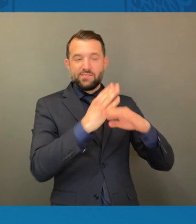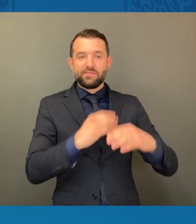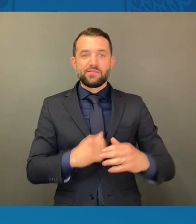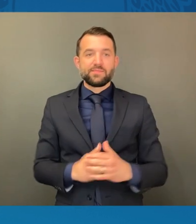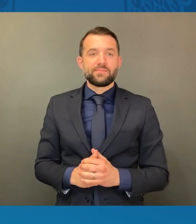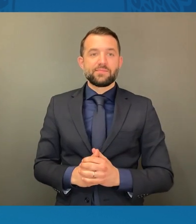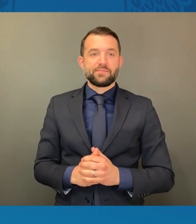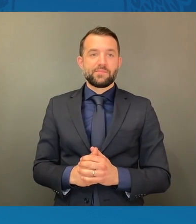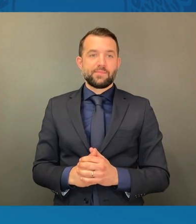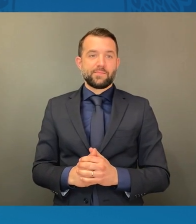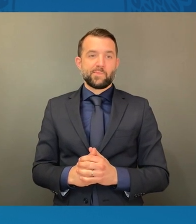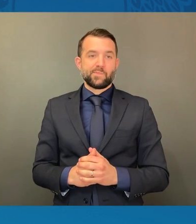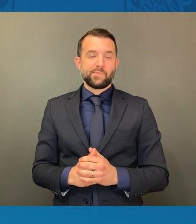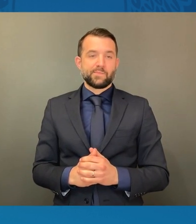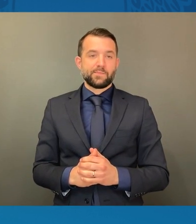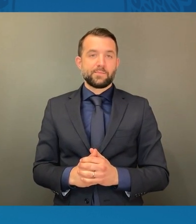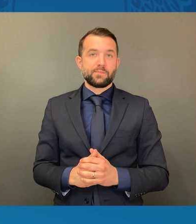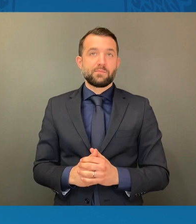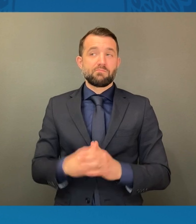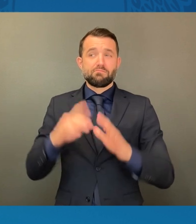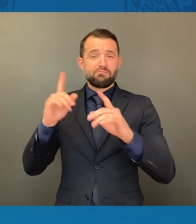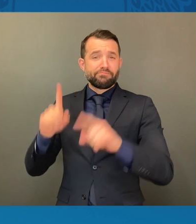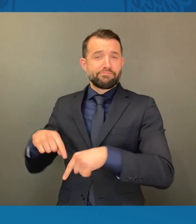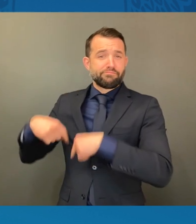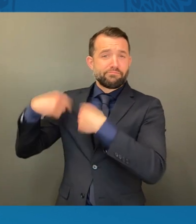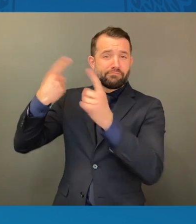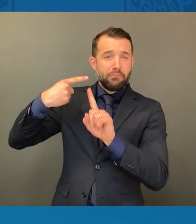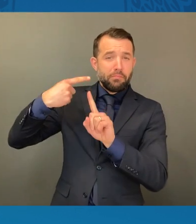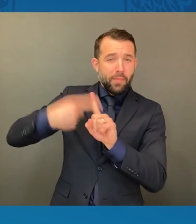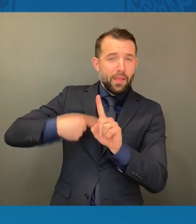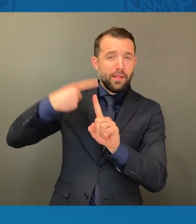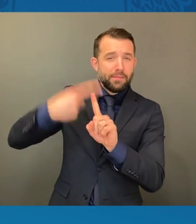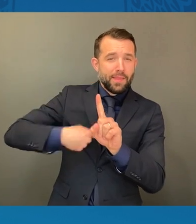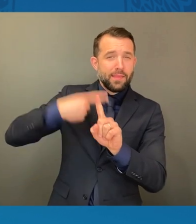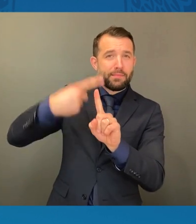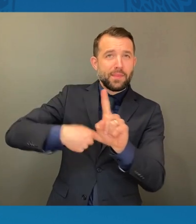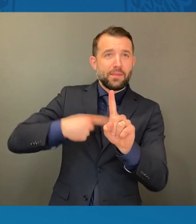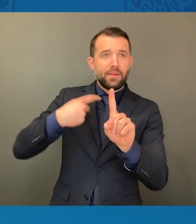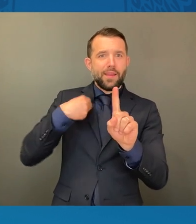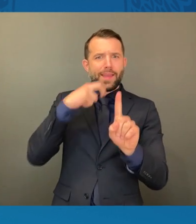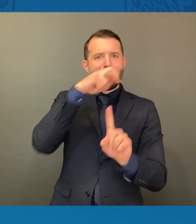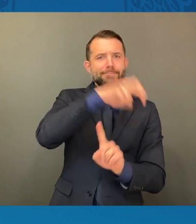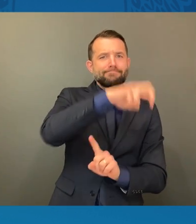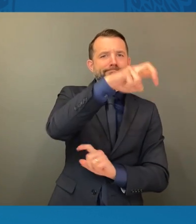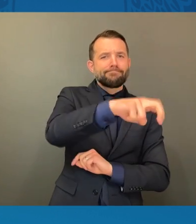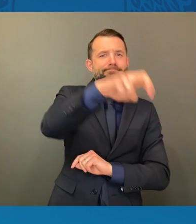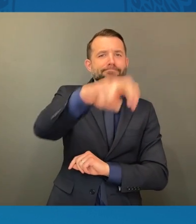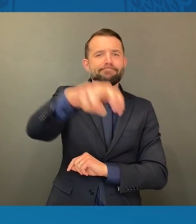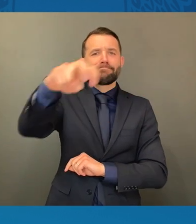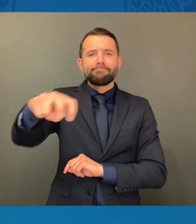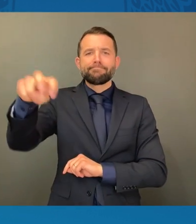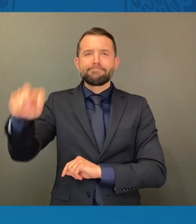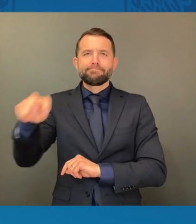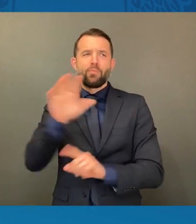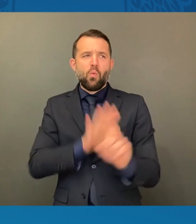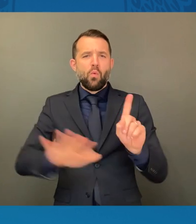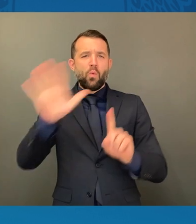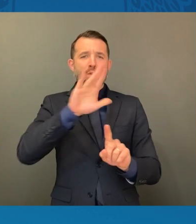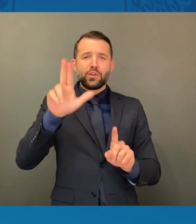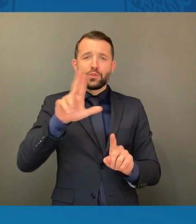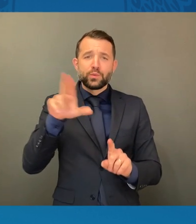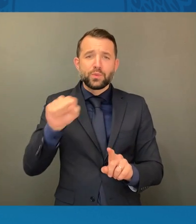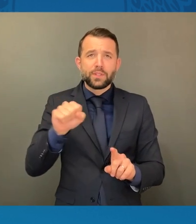Over the past few months, I have traveled our country talking with so many people